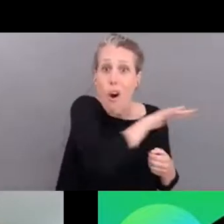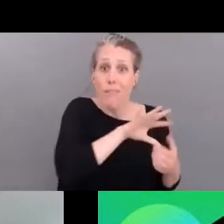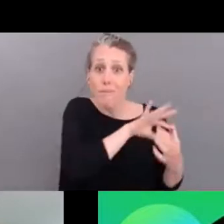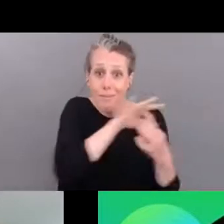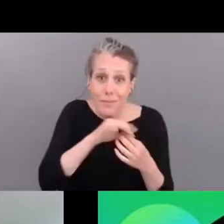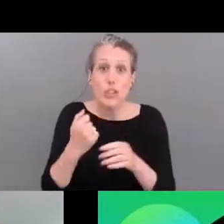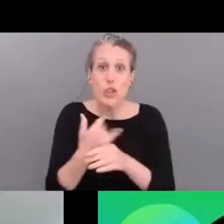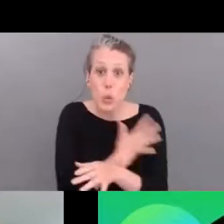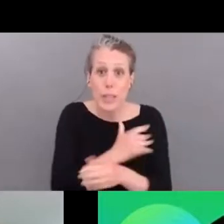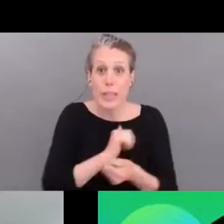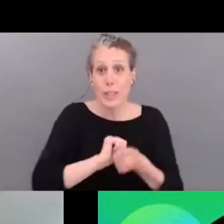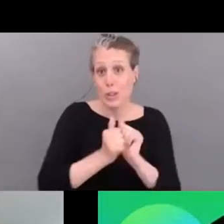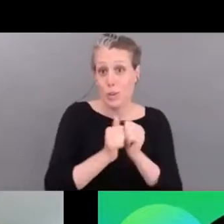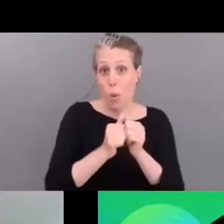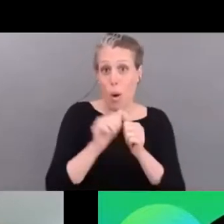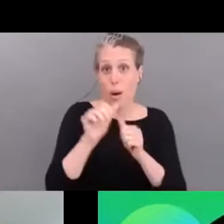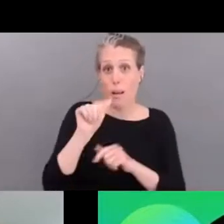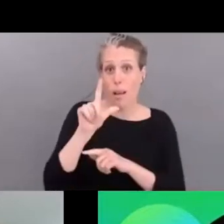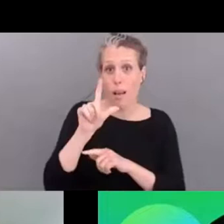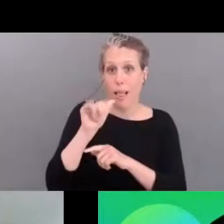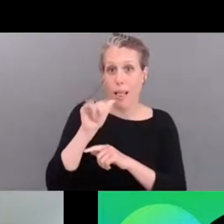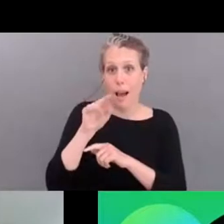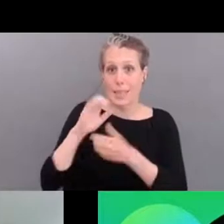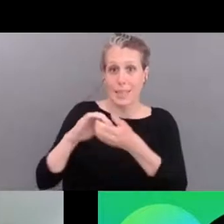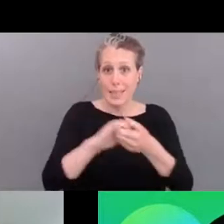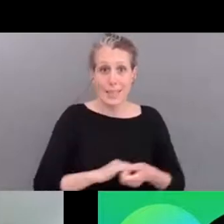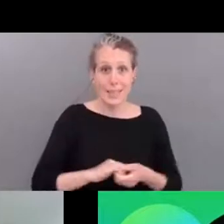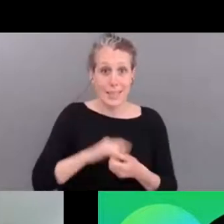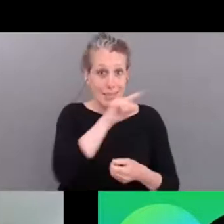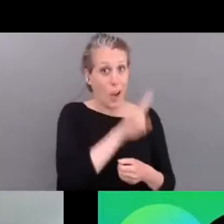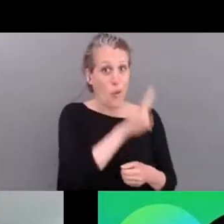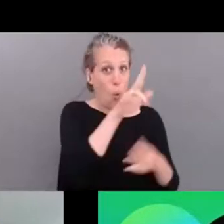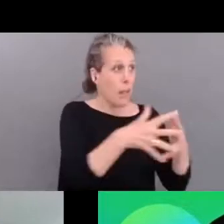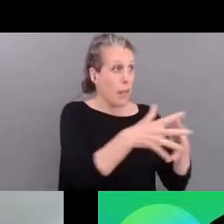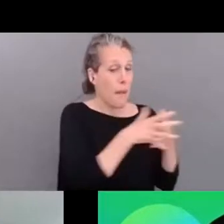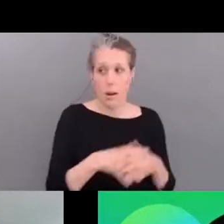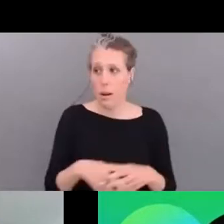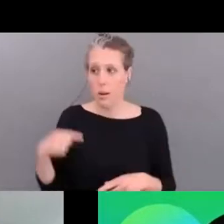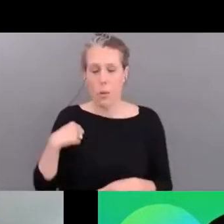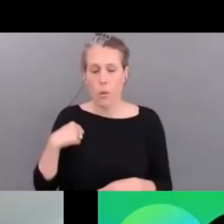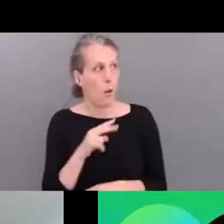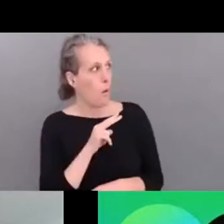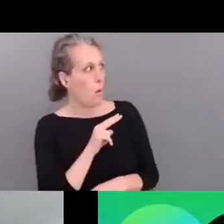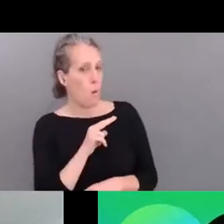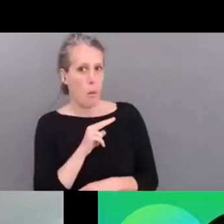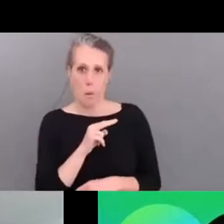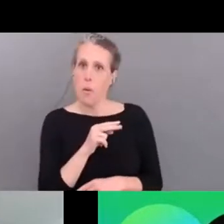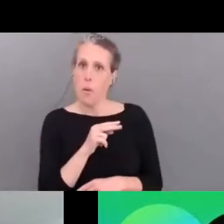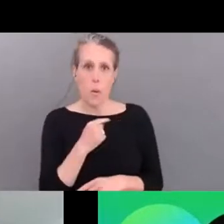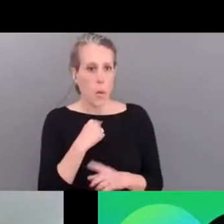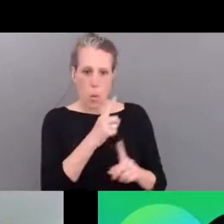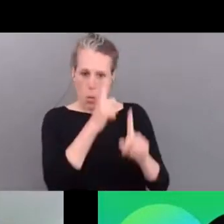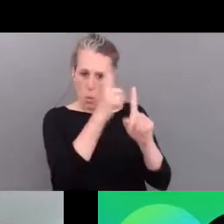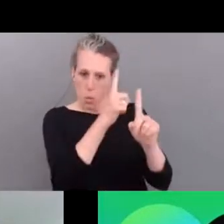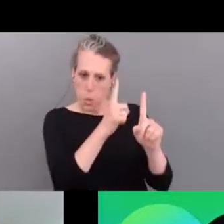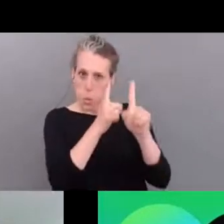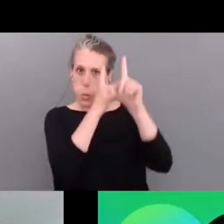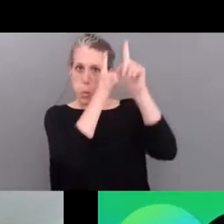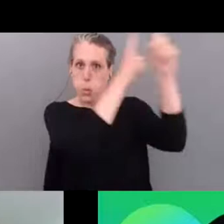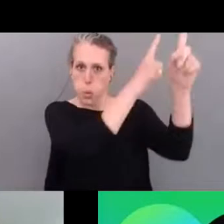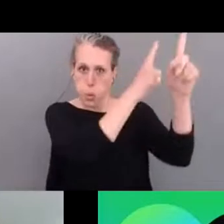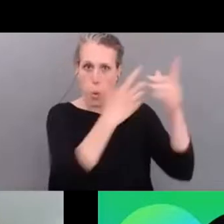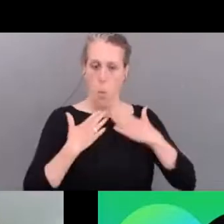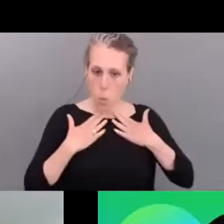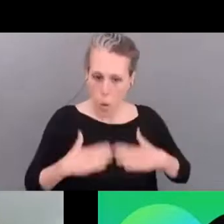alliance in north america so our ambitions are high to create a similar platform working with them globally um